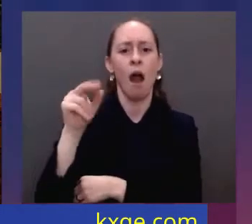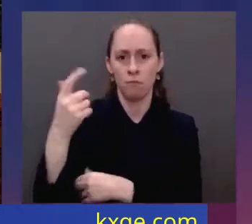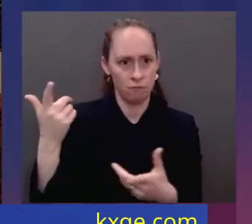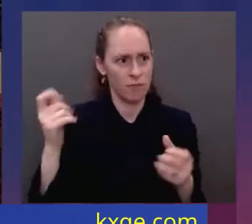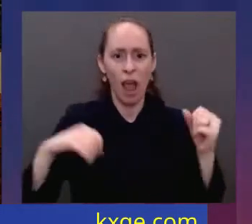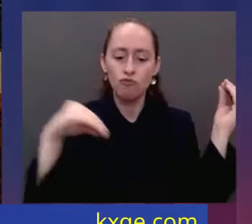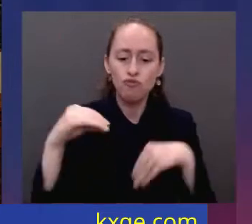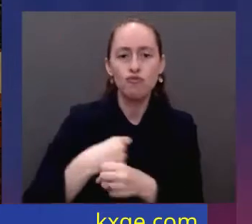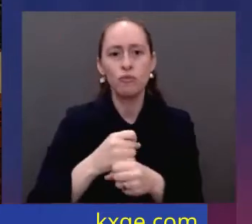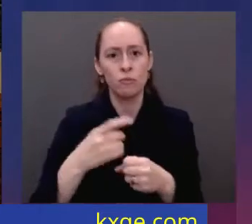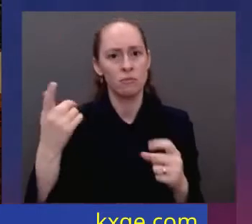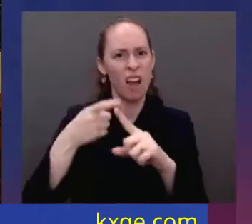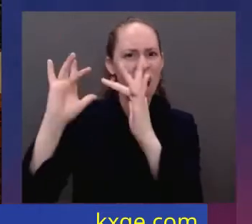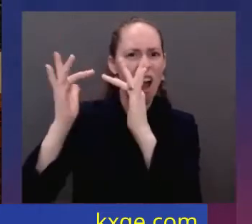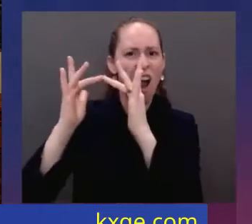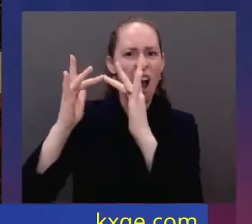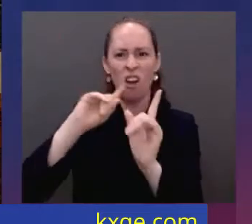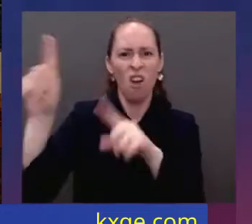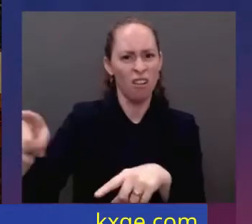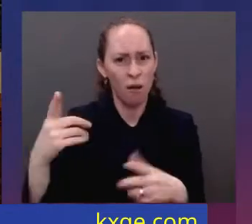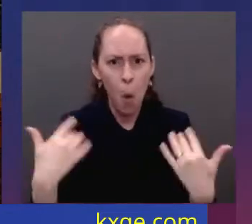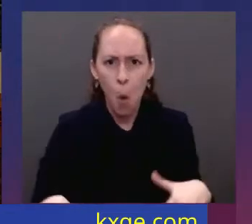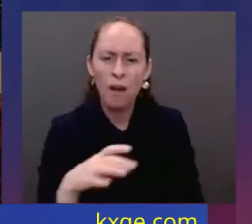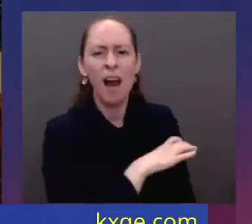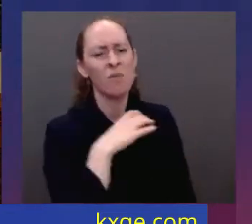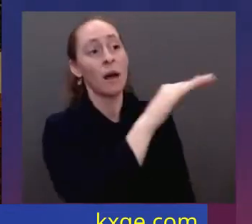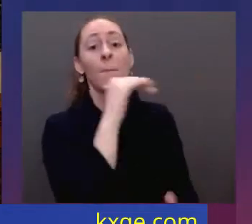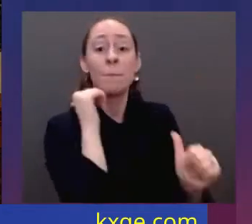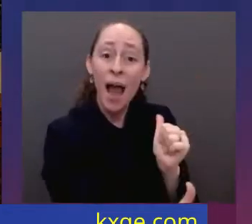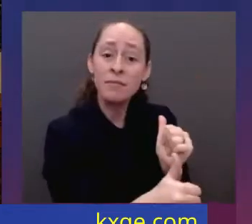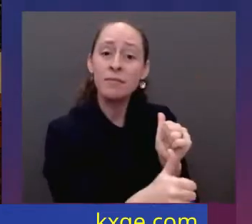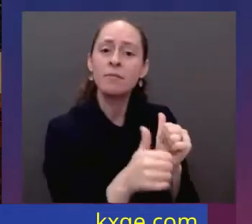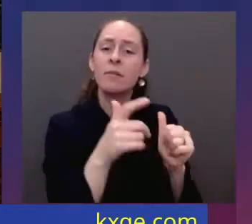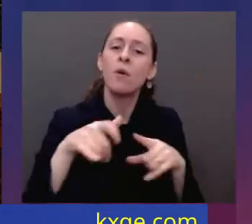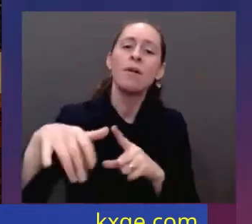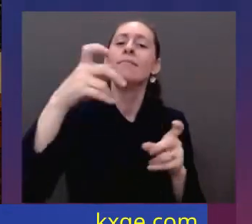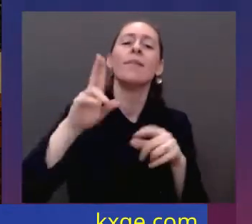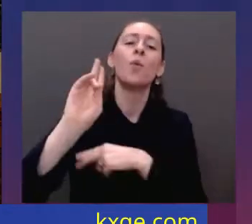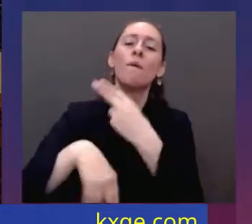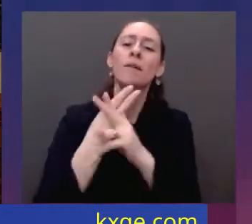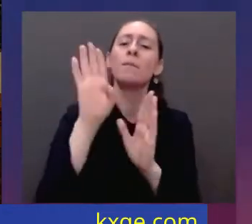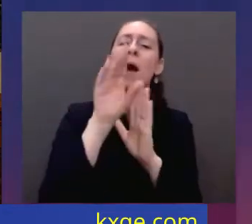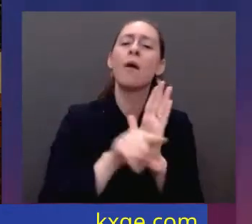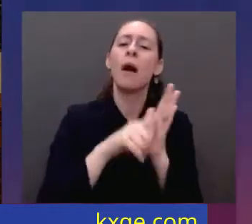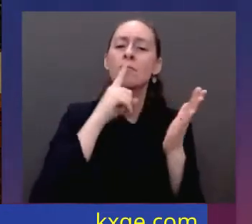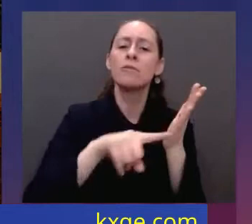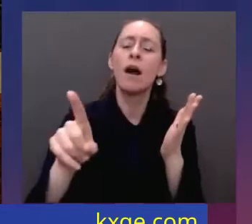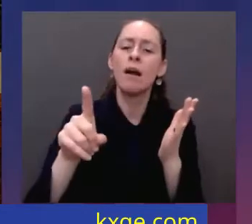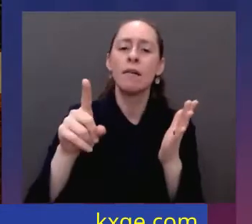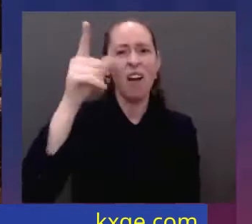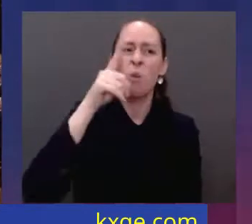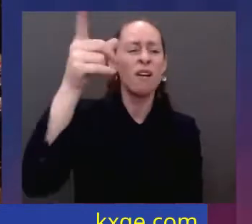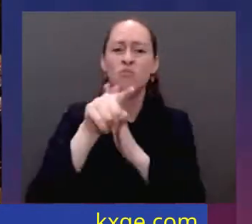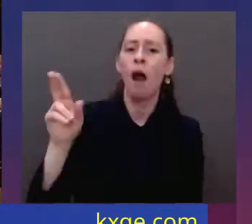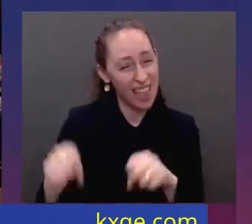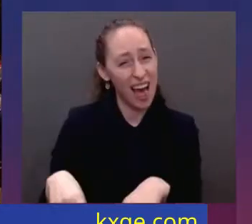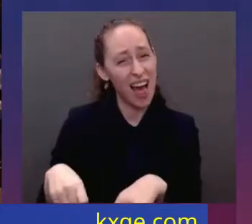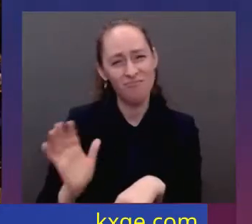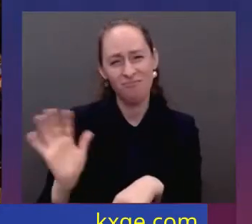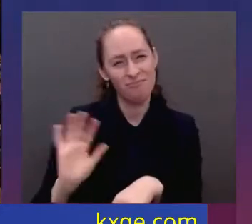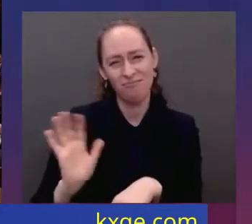measures to reduce gun violence, pass universal background checks. Why should anyone on the terrorist list be able to purchase a weapon? Why? Why